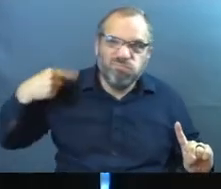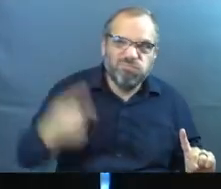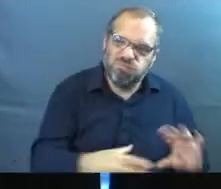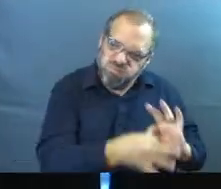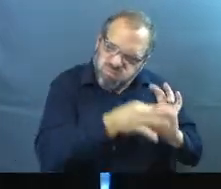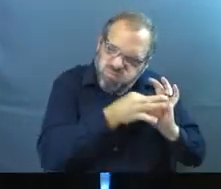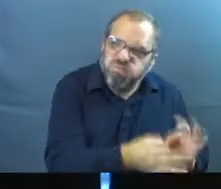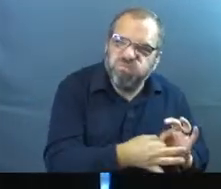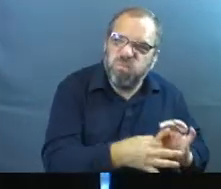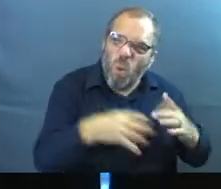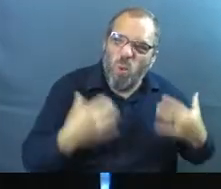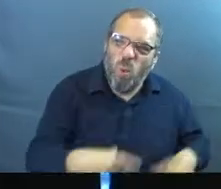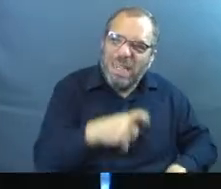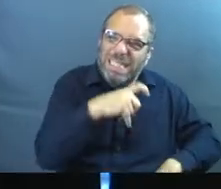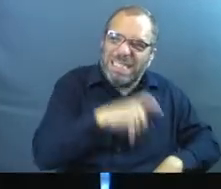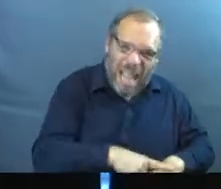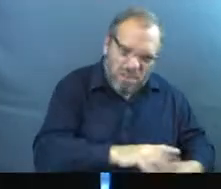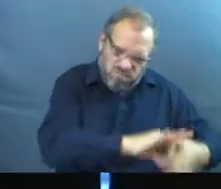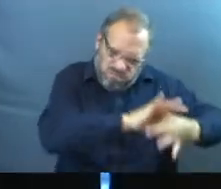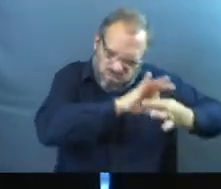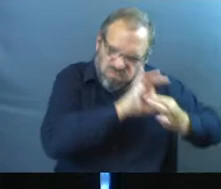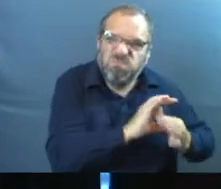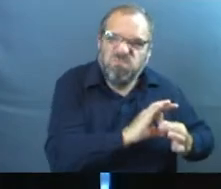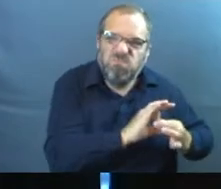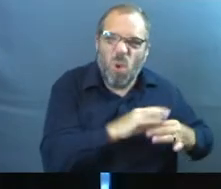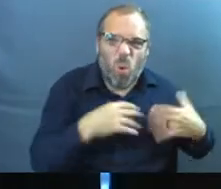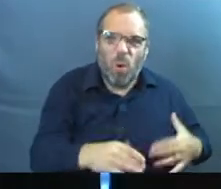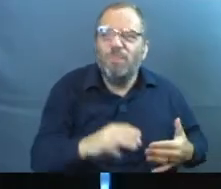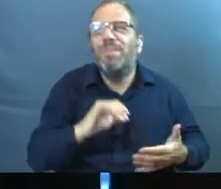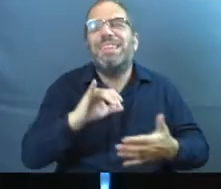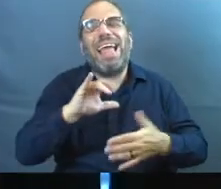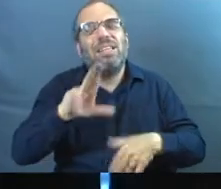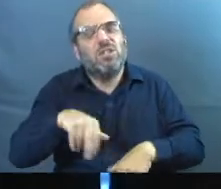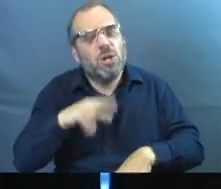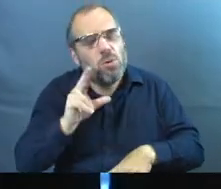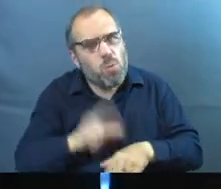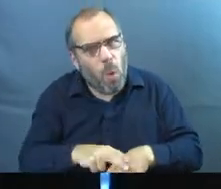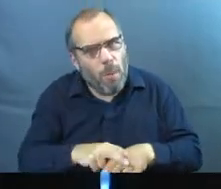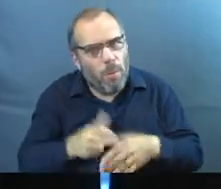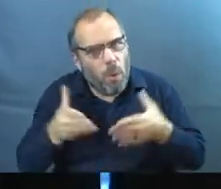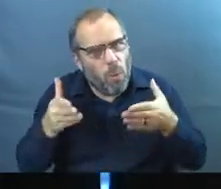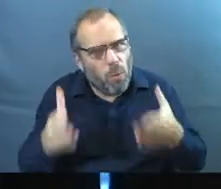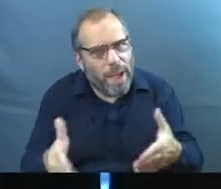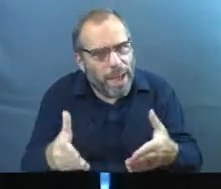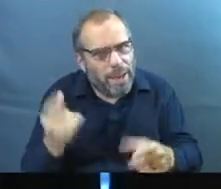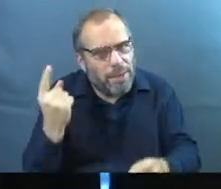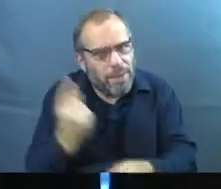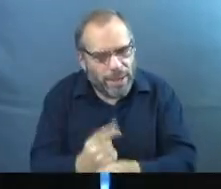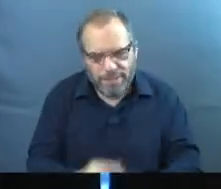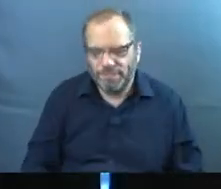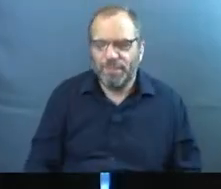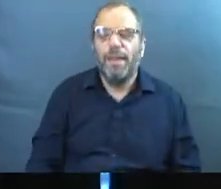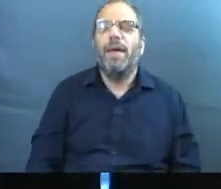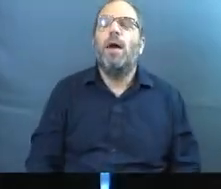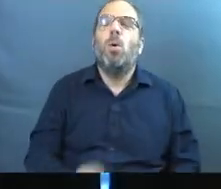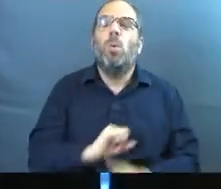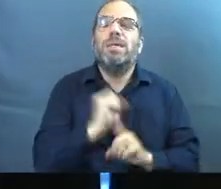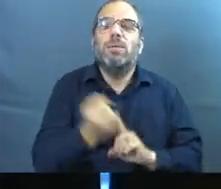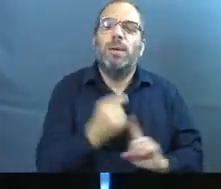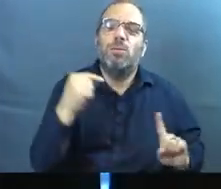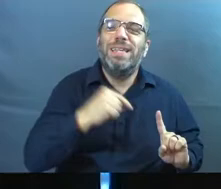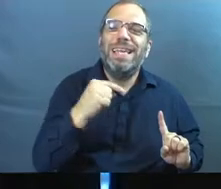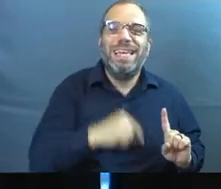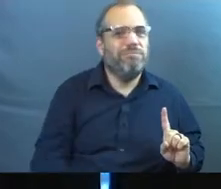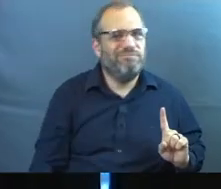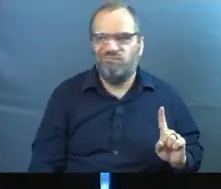You built that relationship, and over time, you've just gotten real, real close. That's how it usually works for most part, right? Well, this situation with this friend